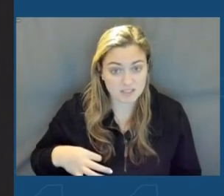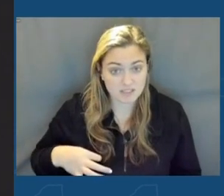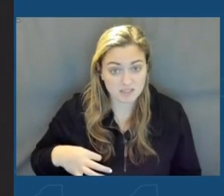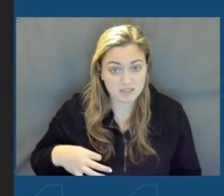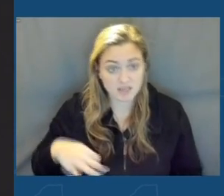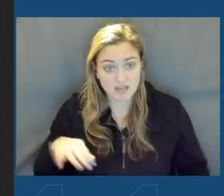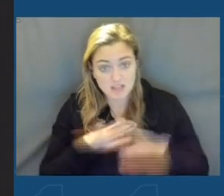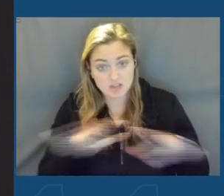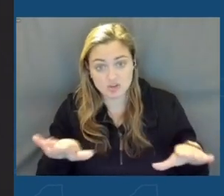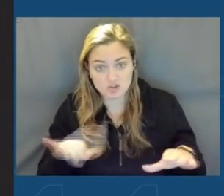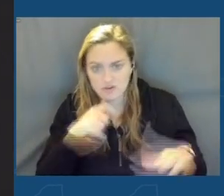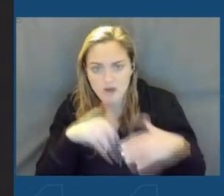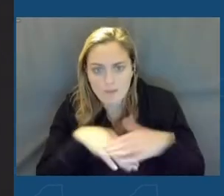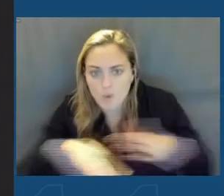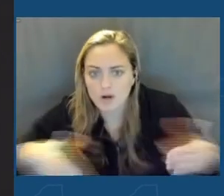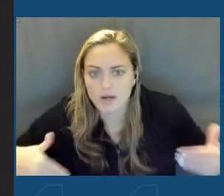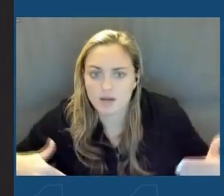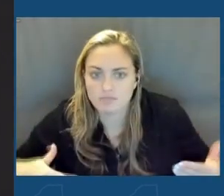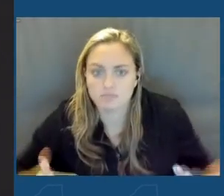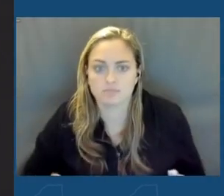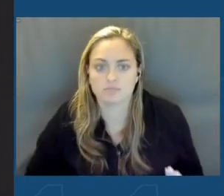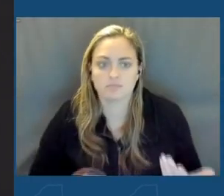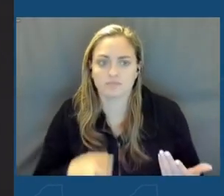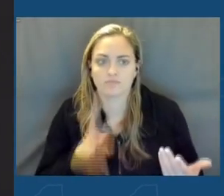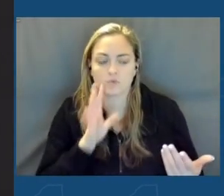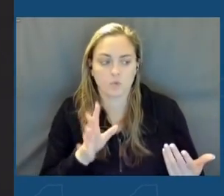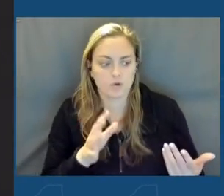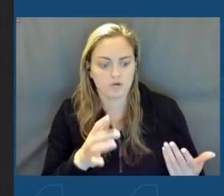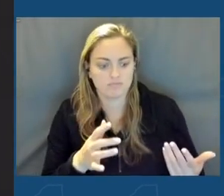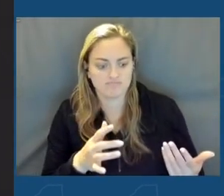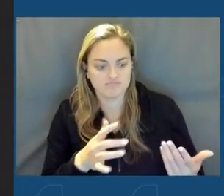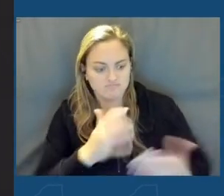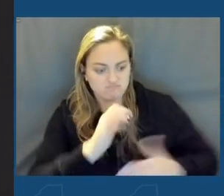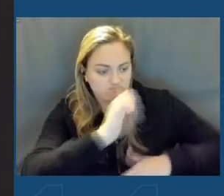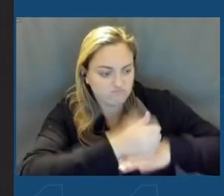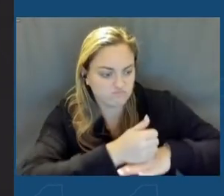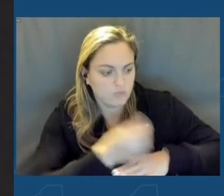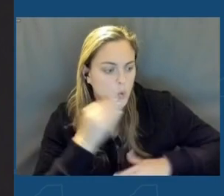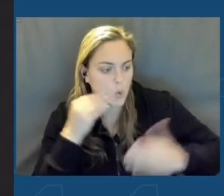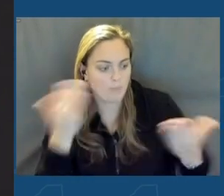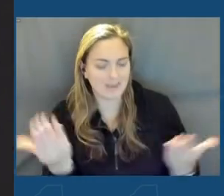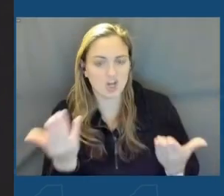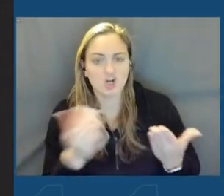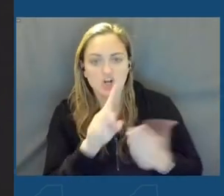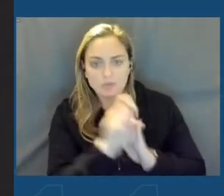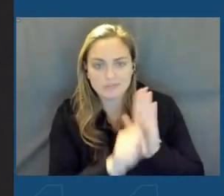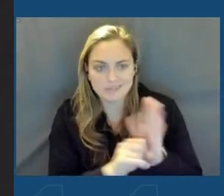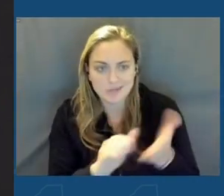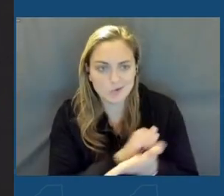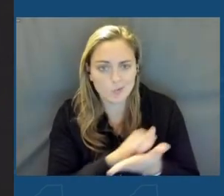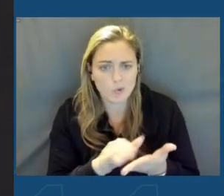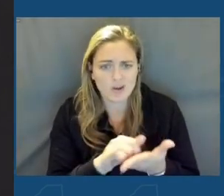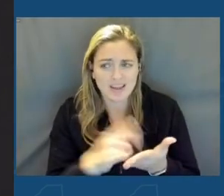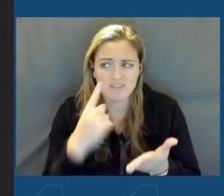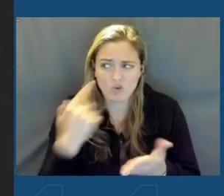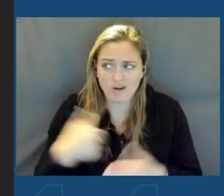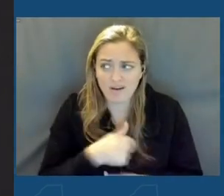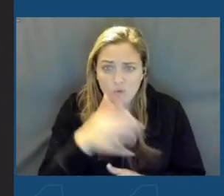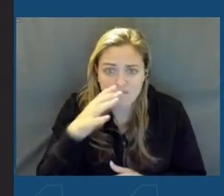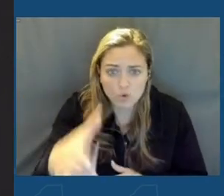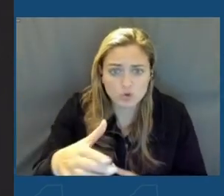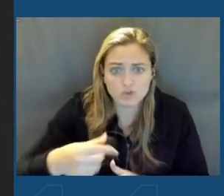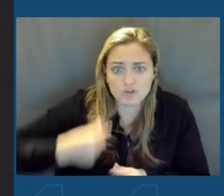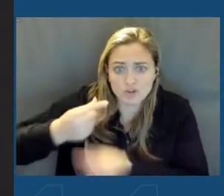the children who aren't even born yet, who will find upstate New York their home because of this project. We're doing this for generations to come, these investments.